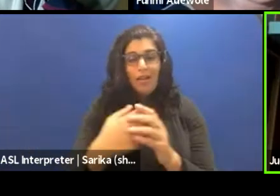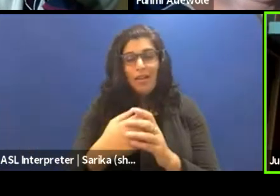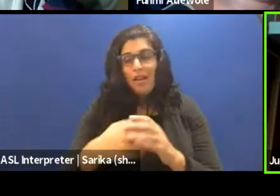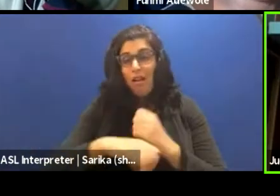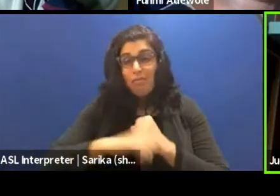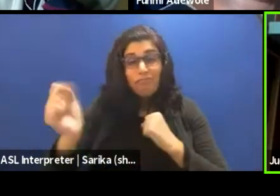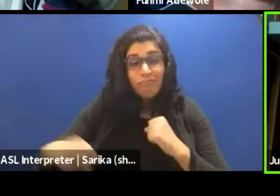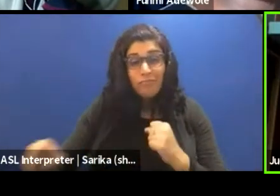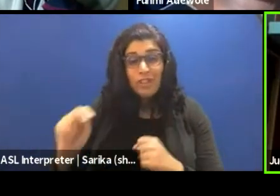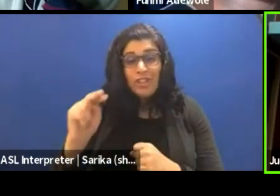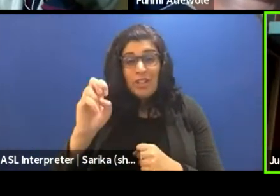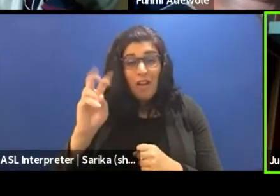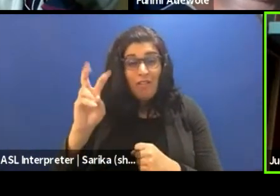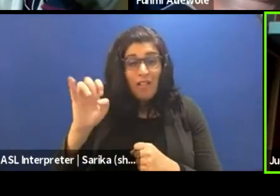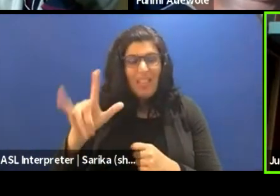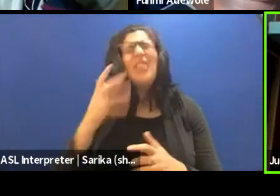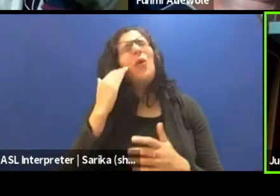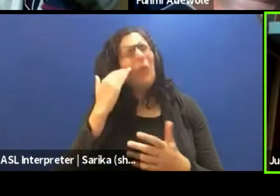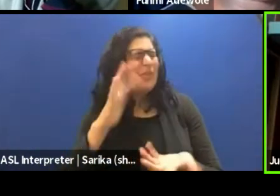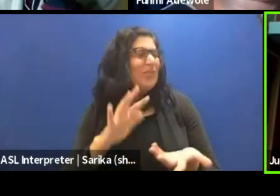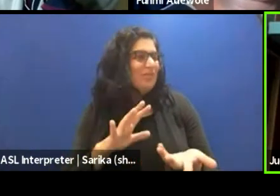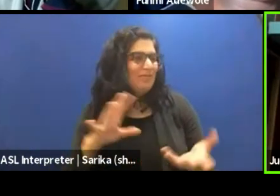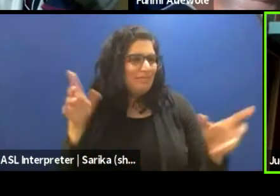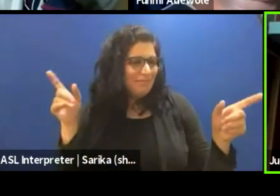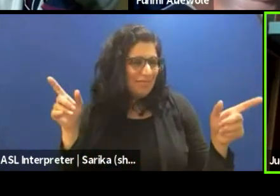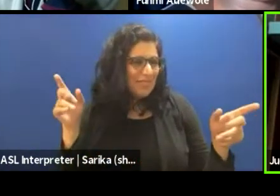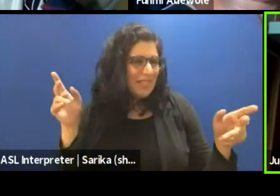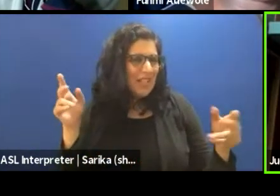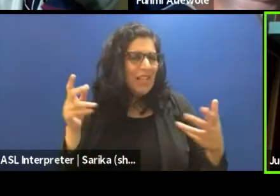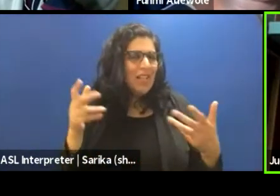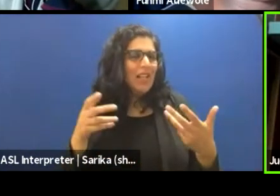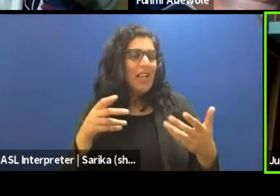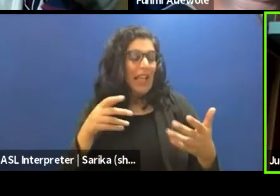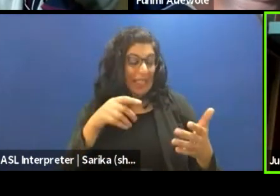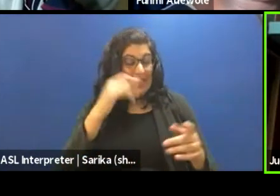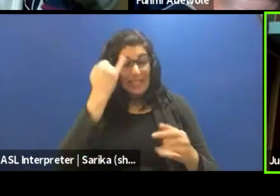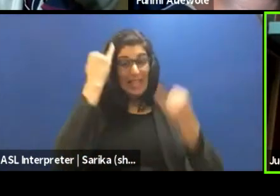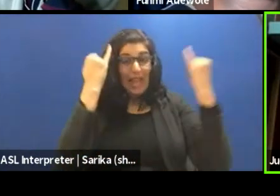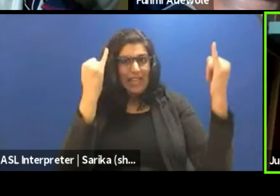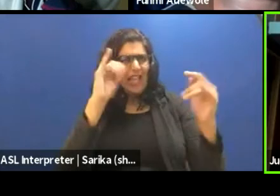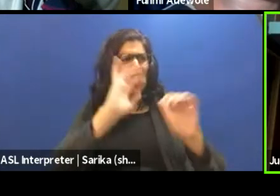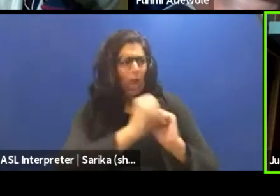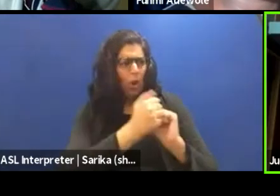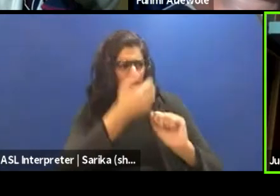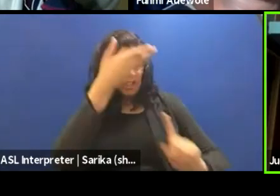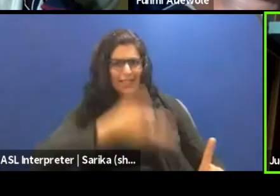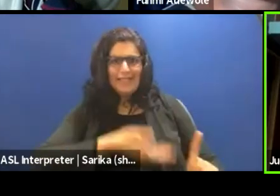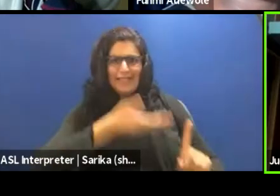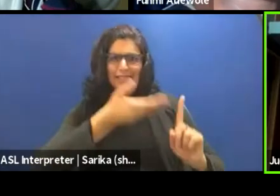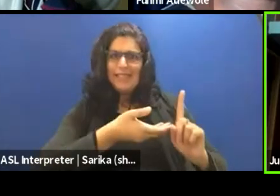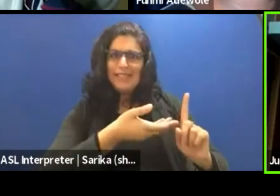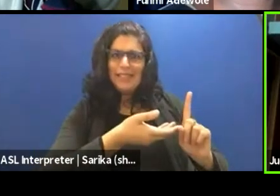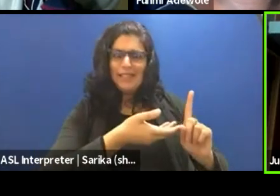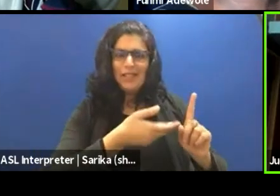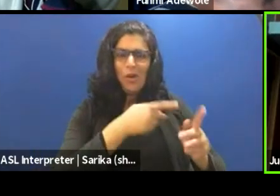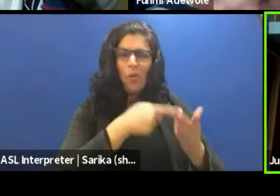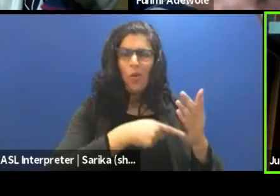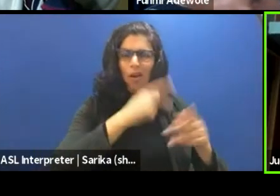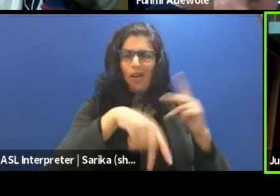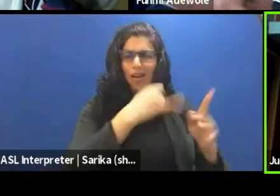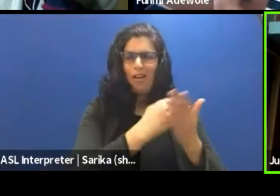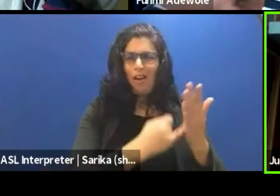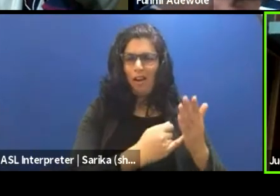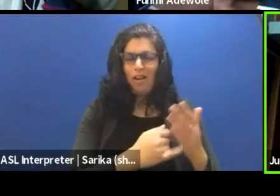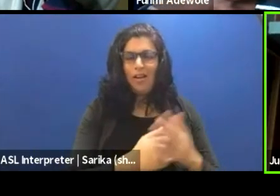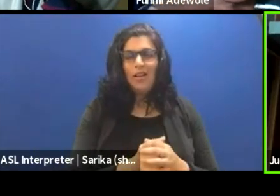have to ask myself over and over again, what should this idea exist as? So I think answering your question that Gans said